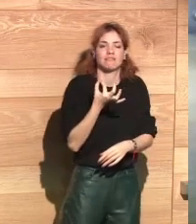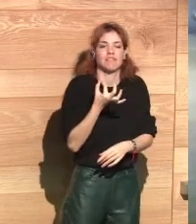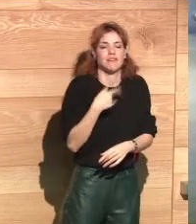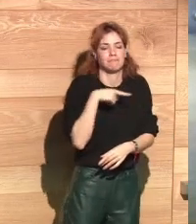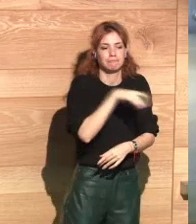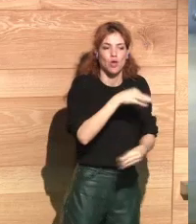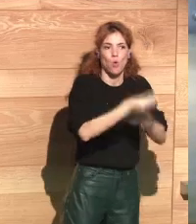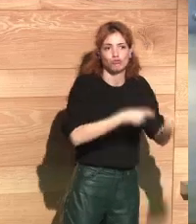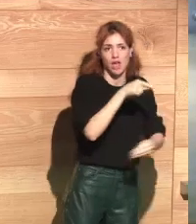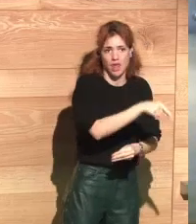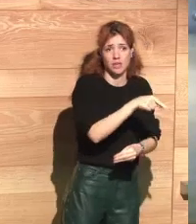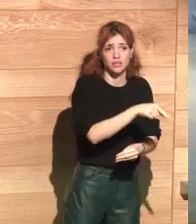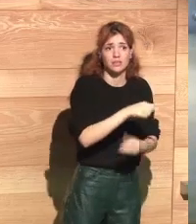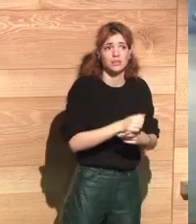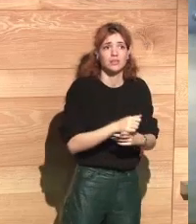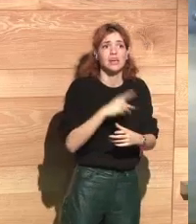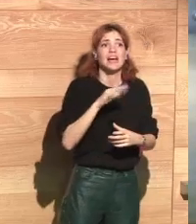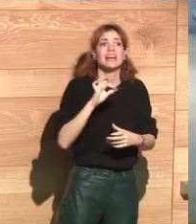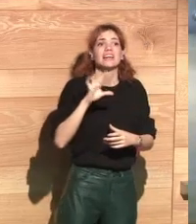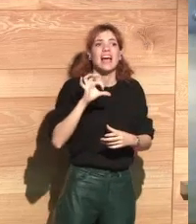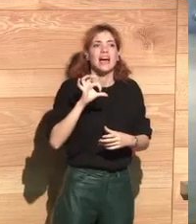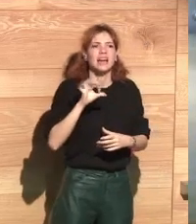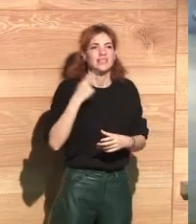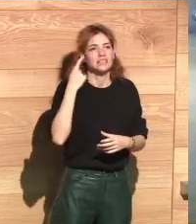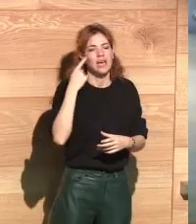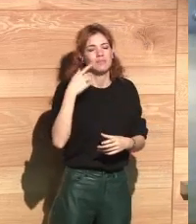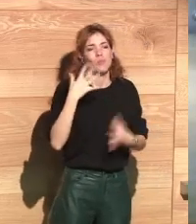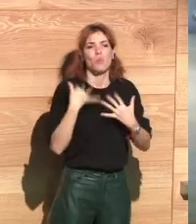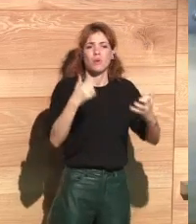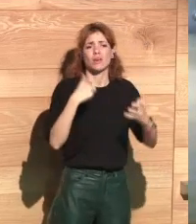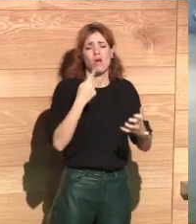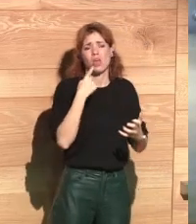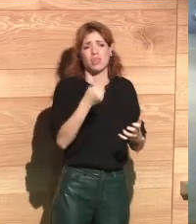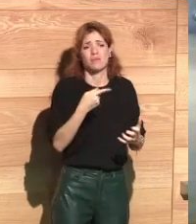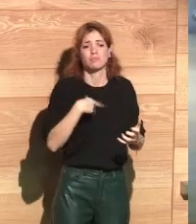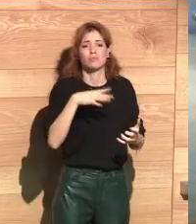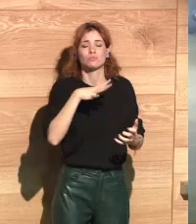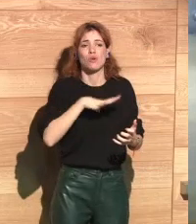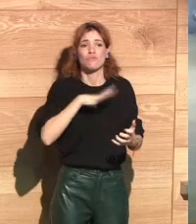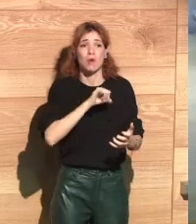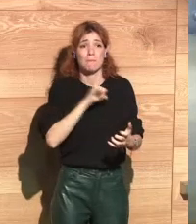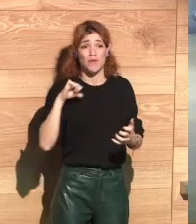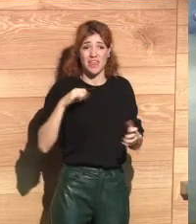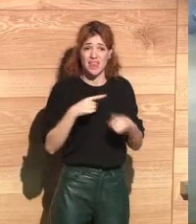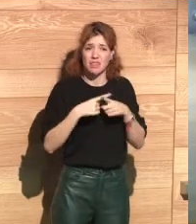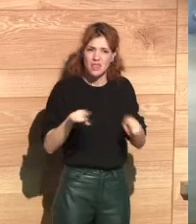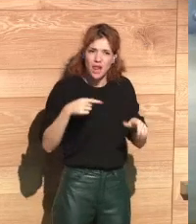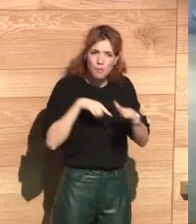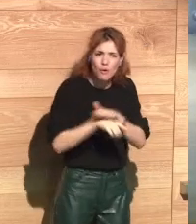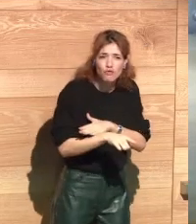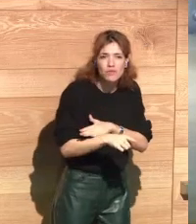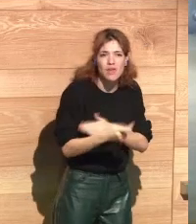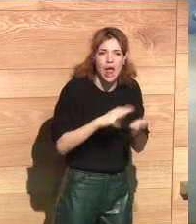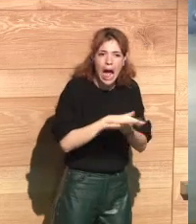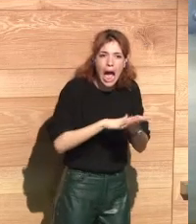but not really knowing what the environment is about? Carissa, could you please talk more